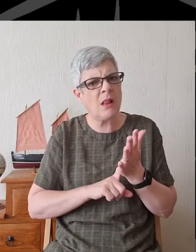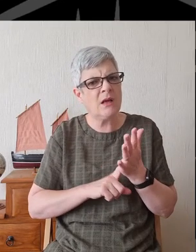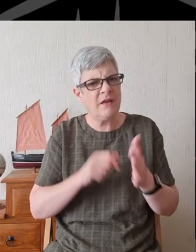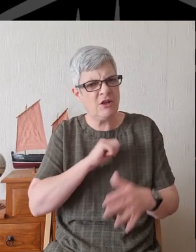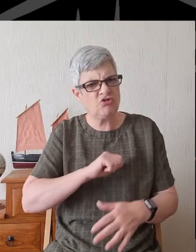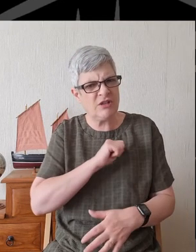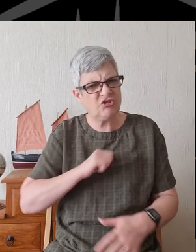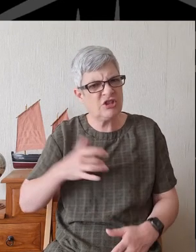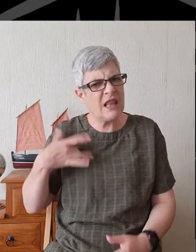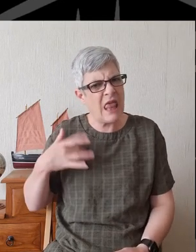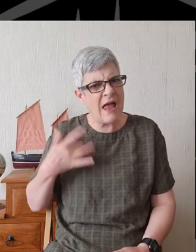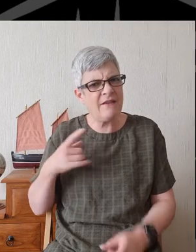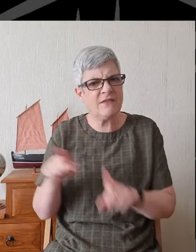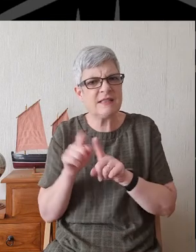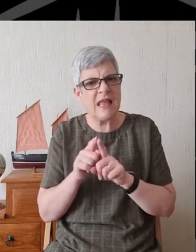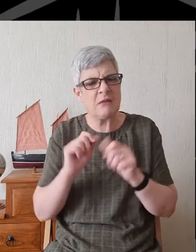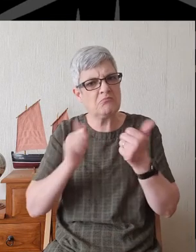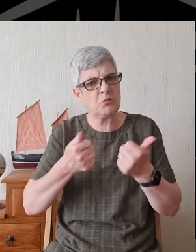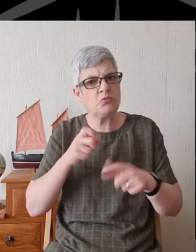running a good race